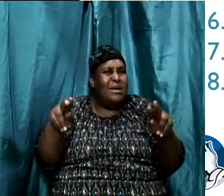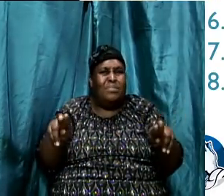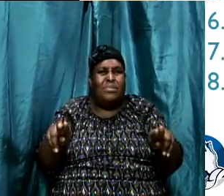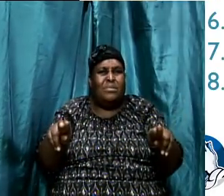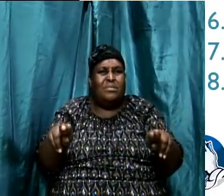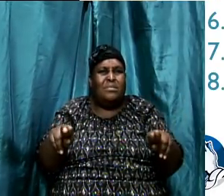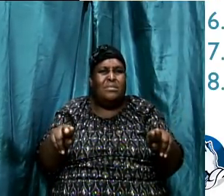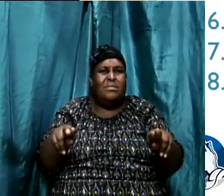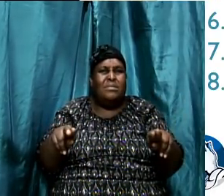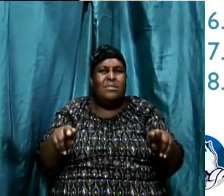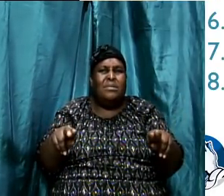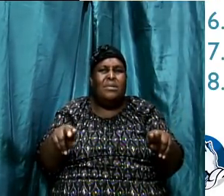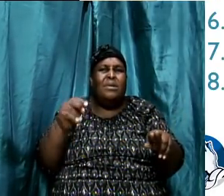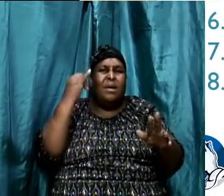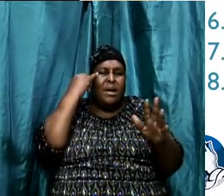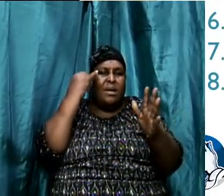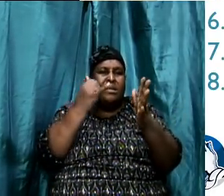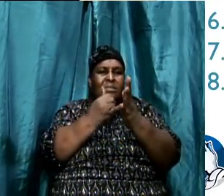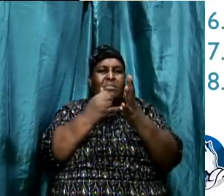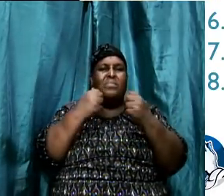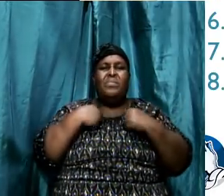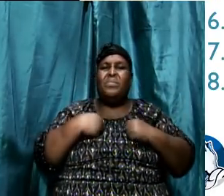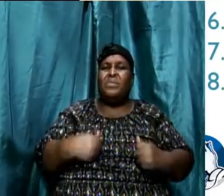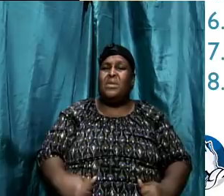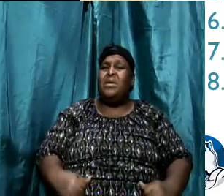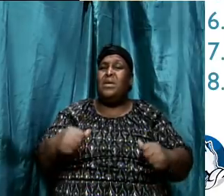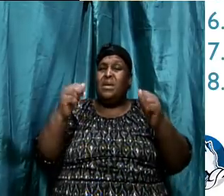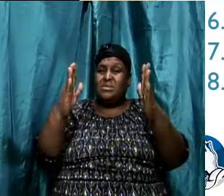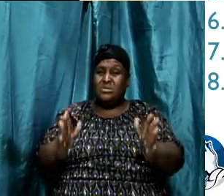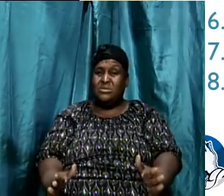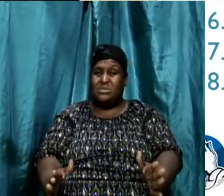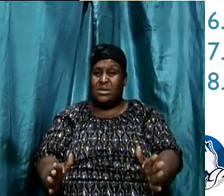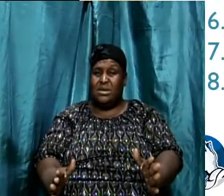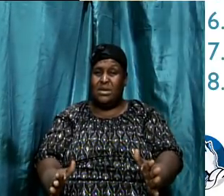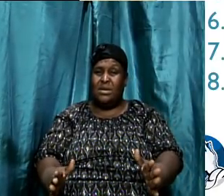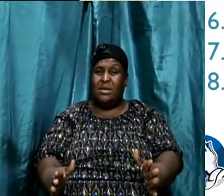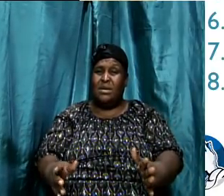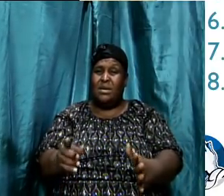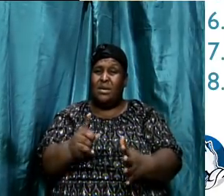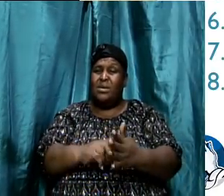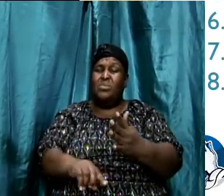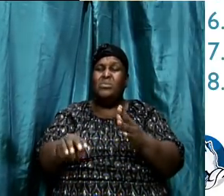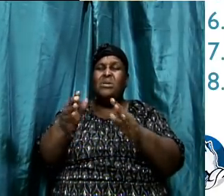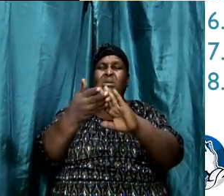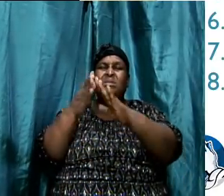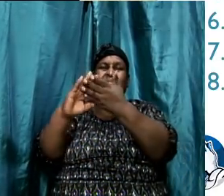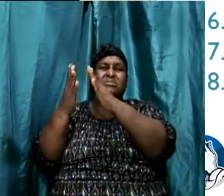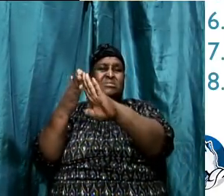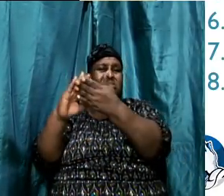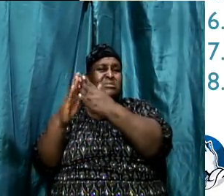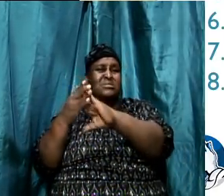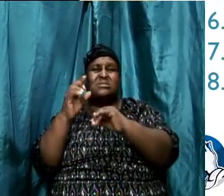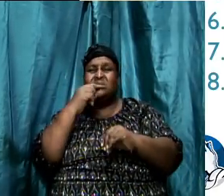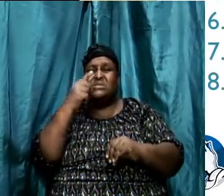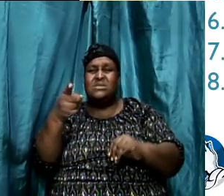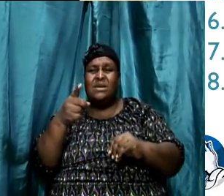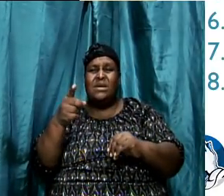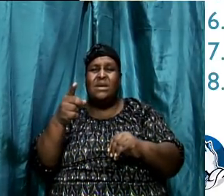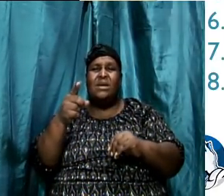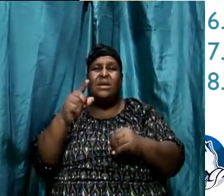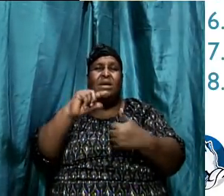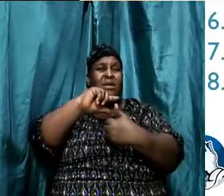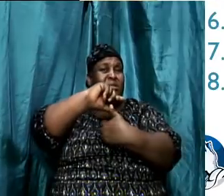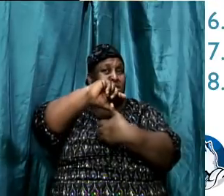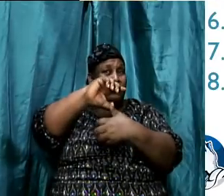Amen. Identify the address C as in ways to what was the background? What are the cities mentioned? What was the culture? What was the